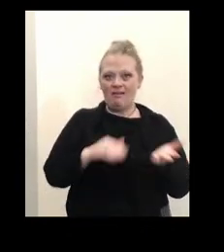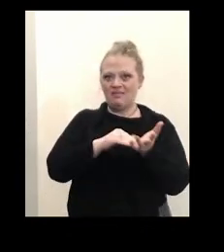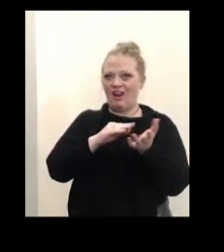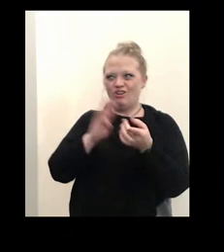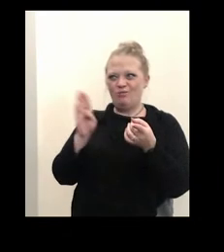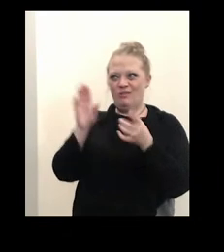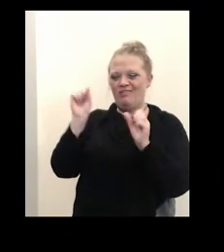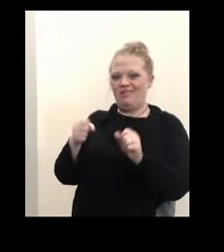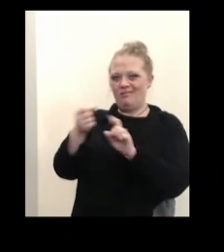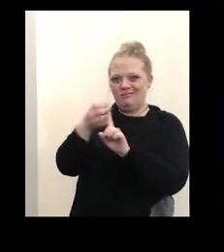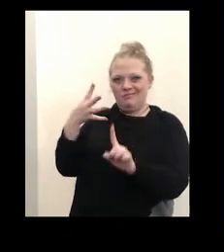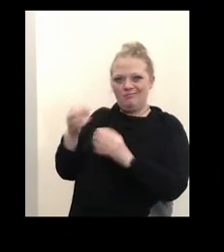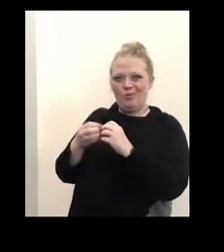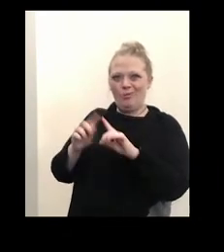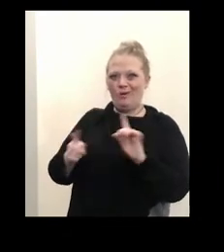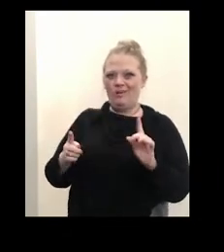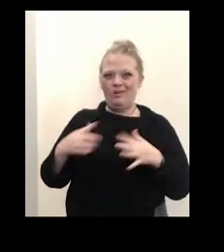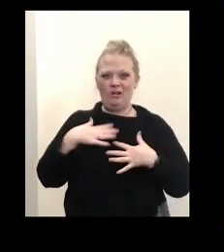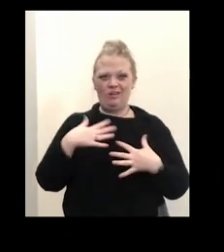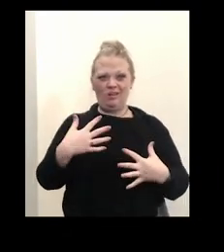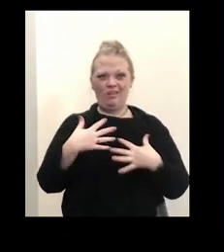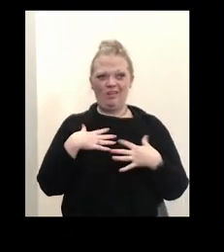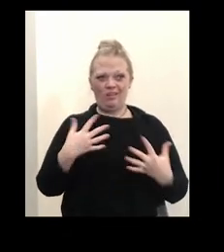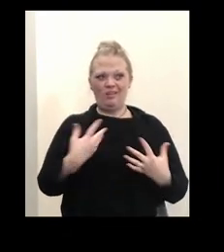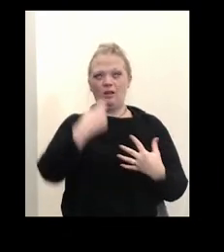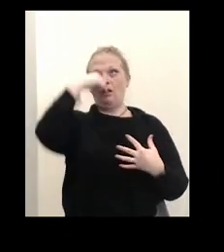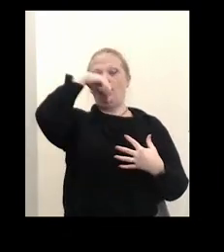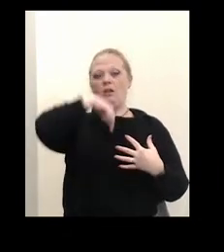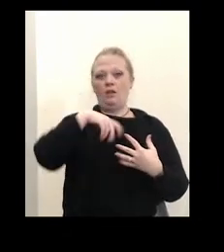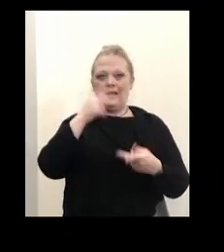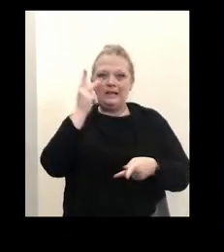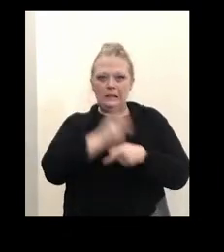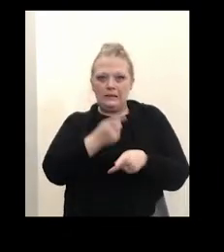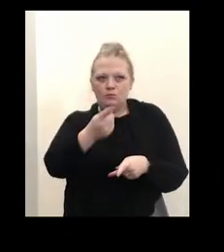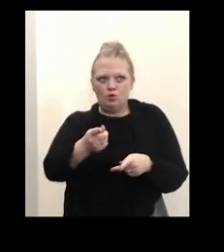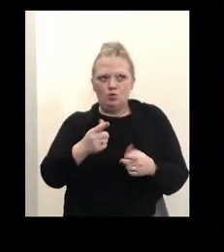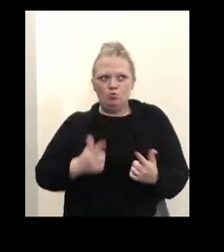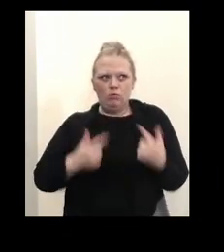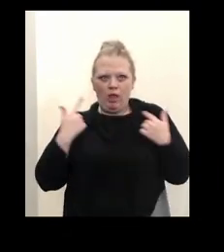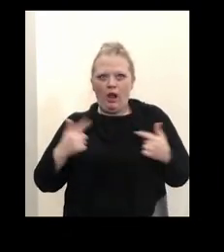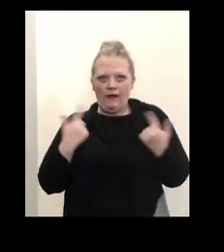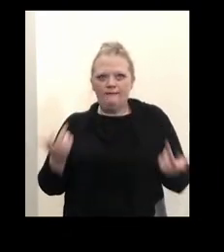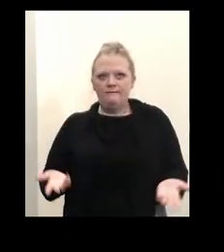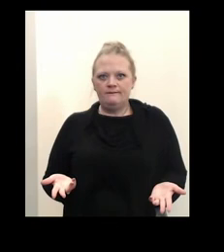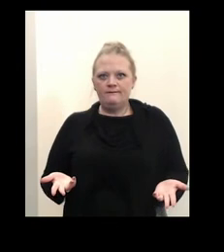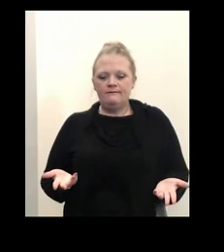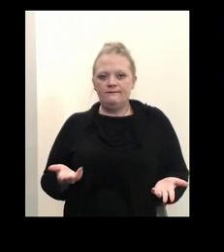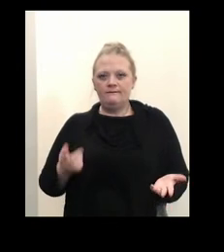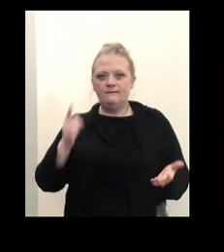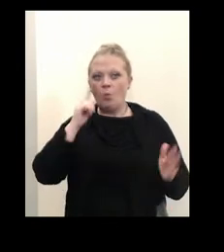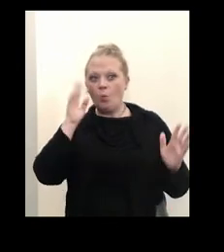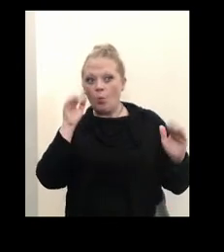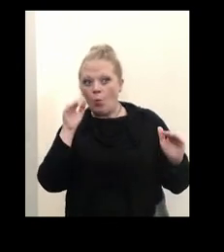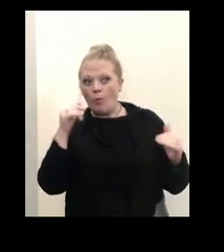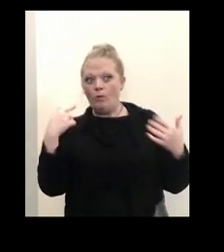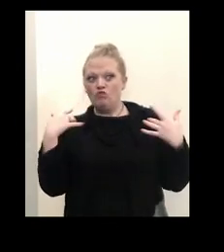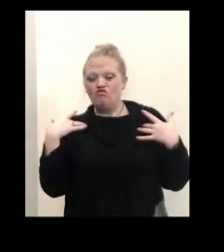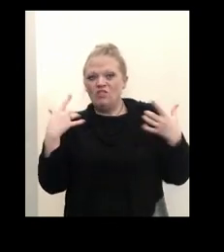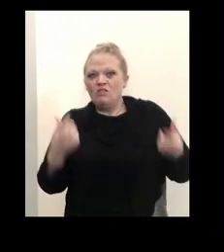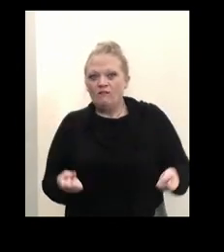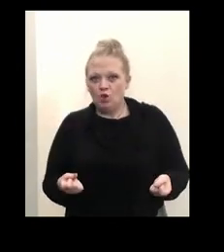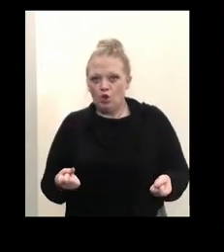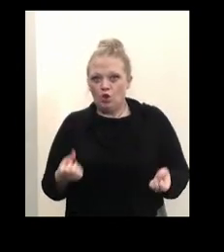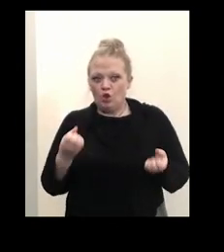but a ventilator is basically keeping you alive and hoping that you recover. And a lot of people who are on